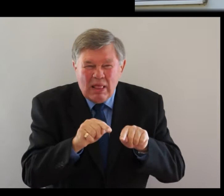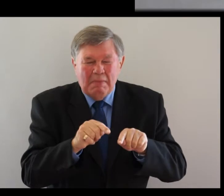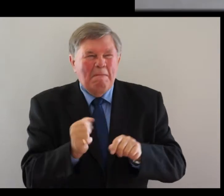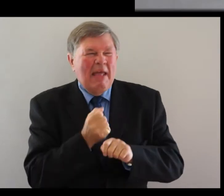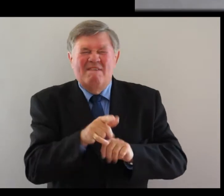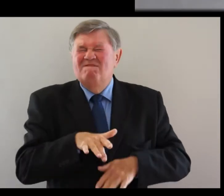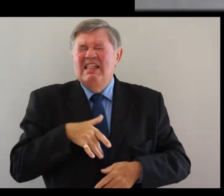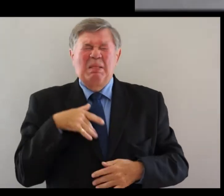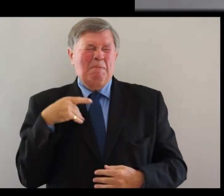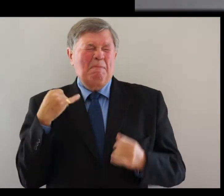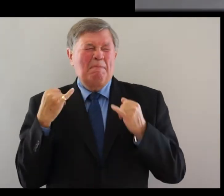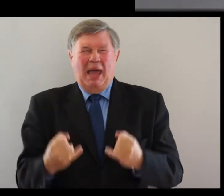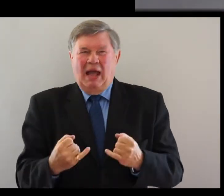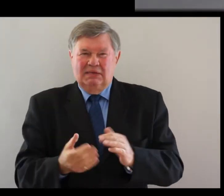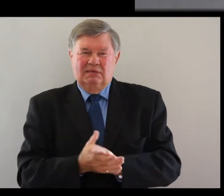feel bad.